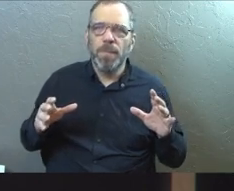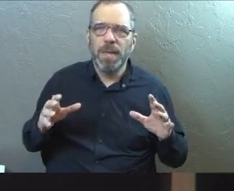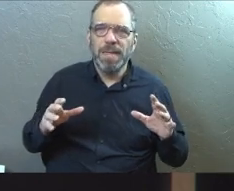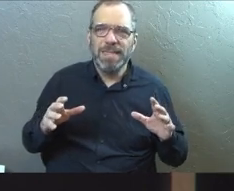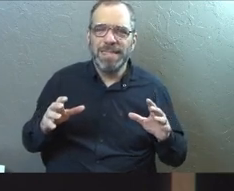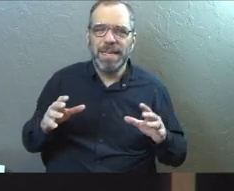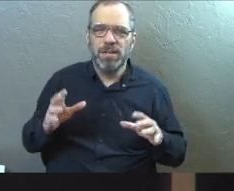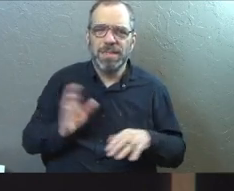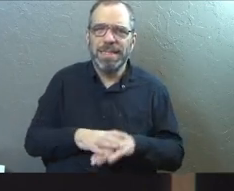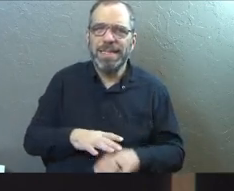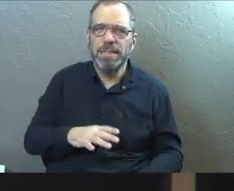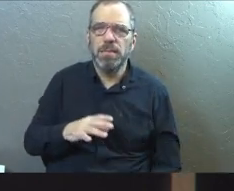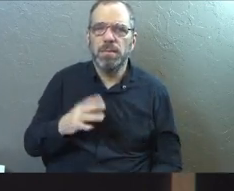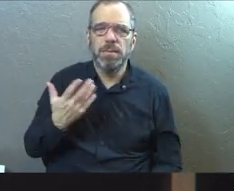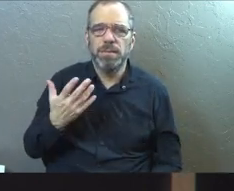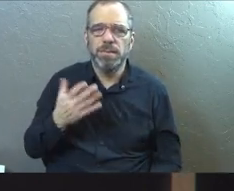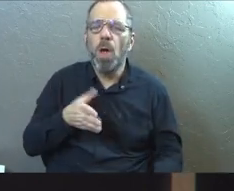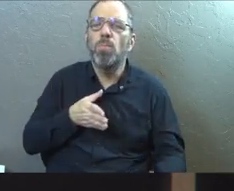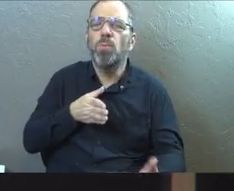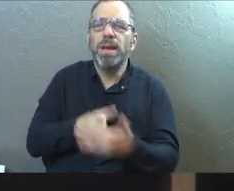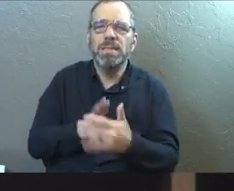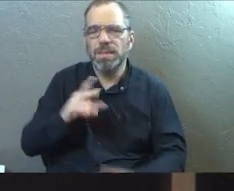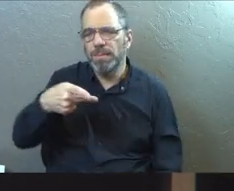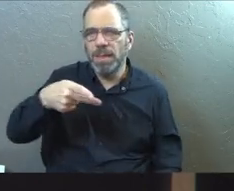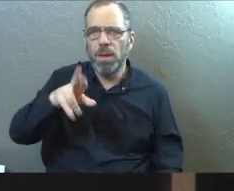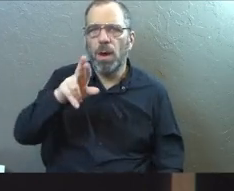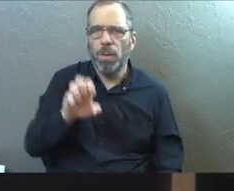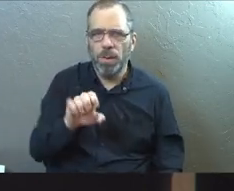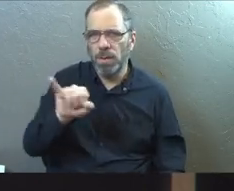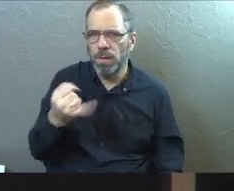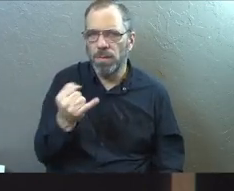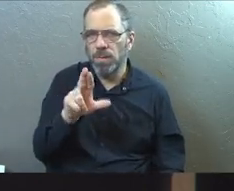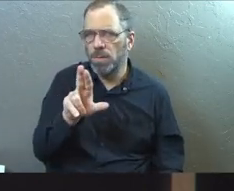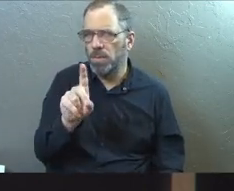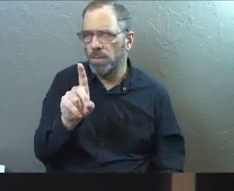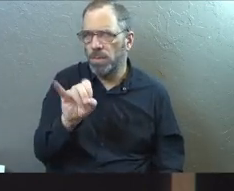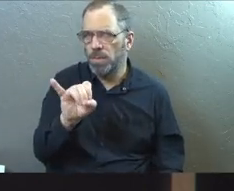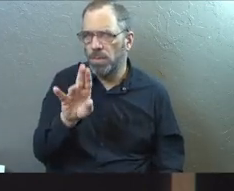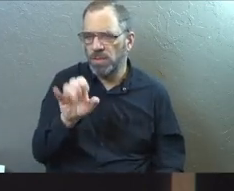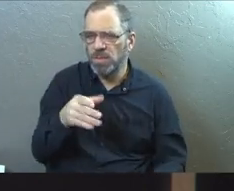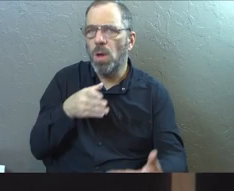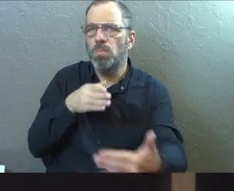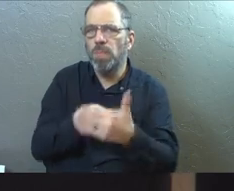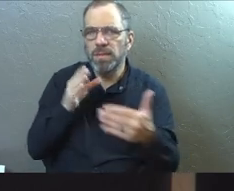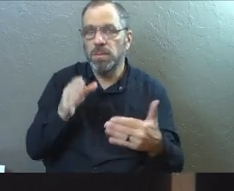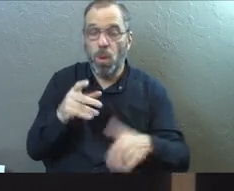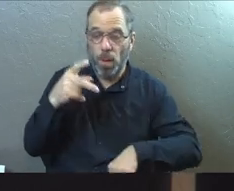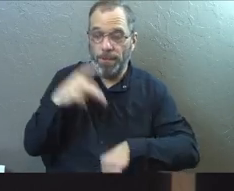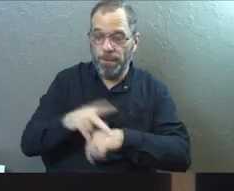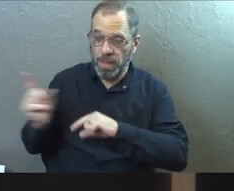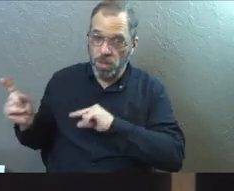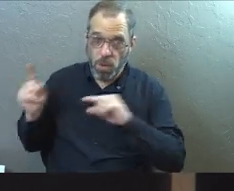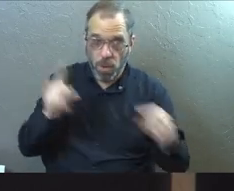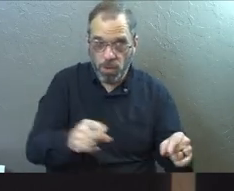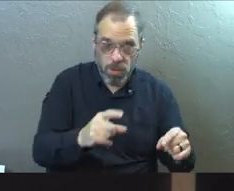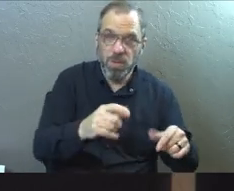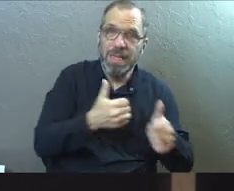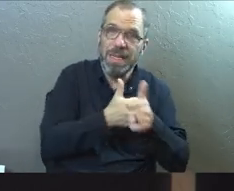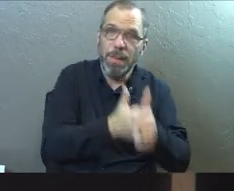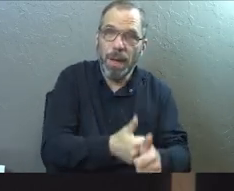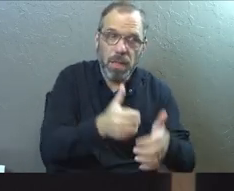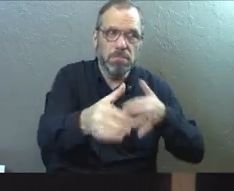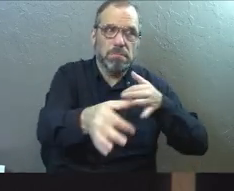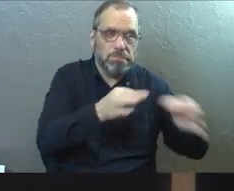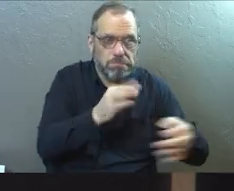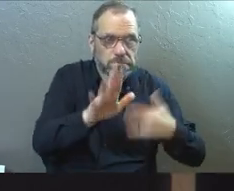there's this prejudice that lies between these two groups of people. In chapter 11, when Peter returns back to the apostles and he explains to them